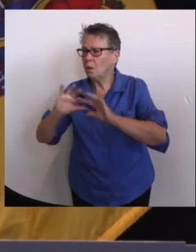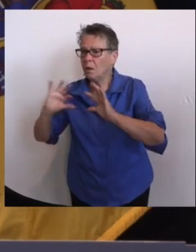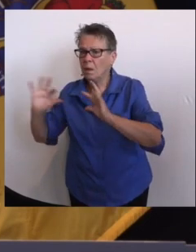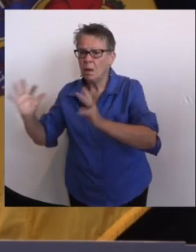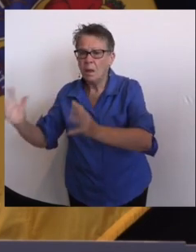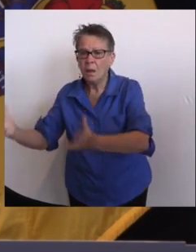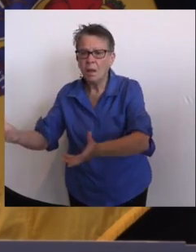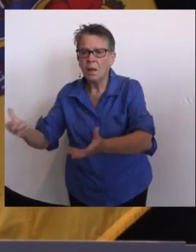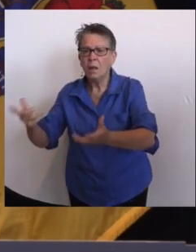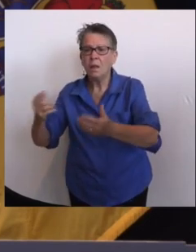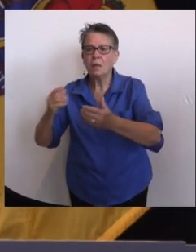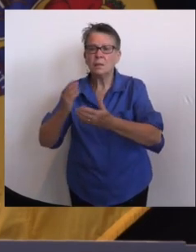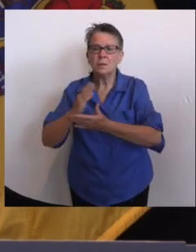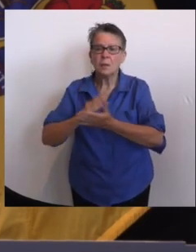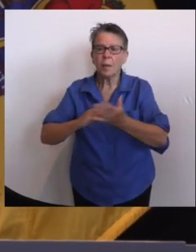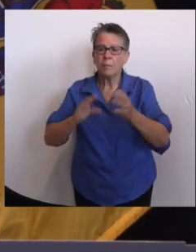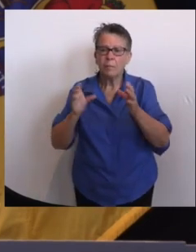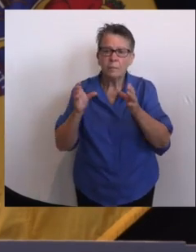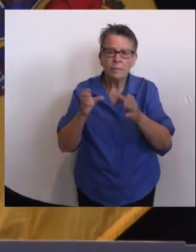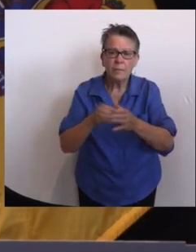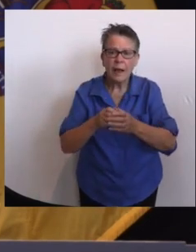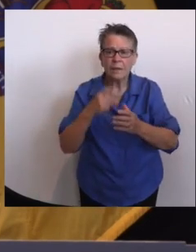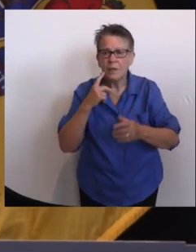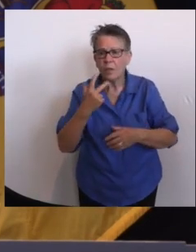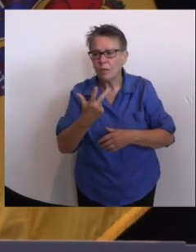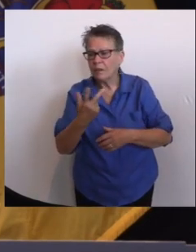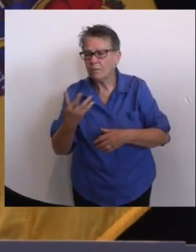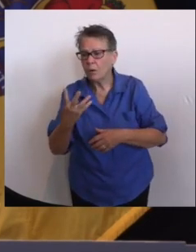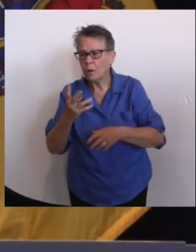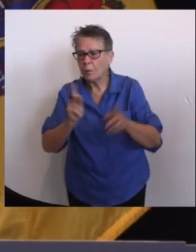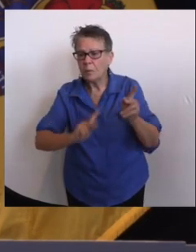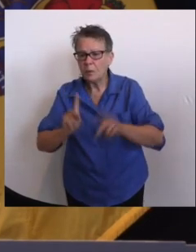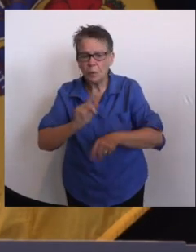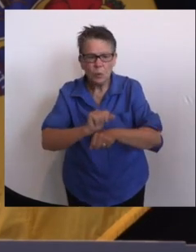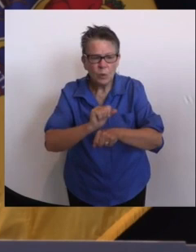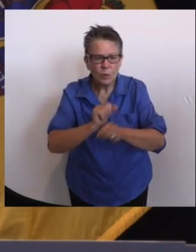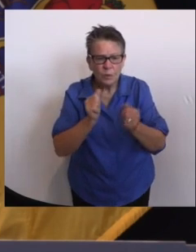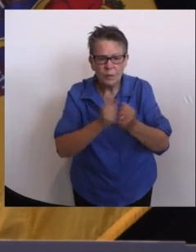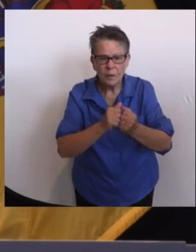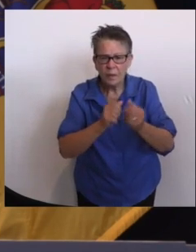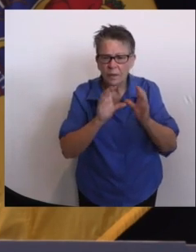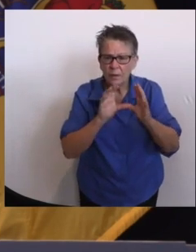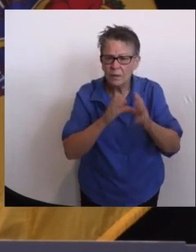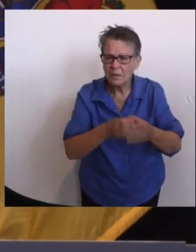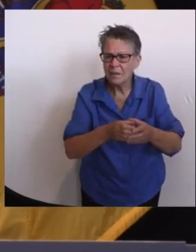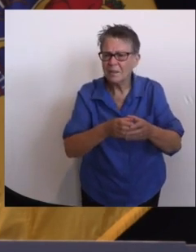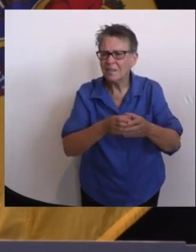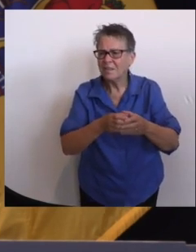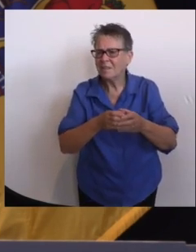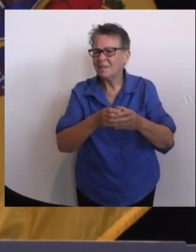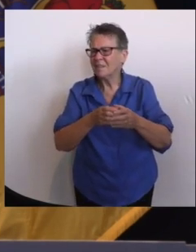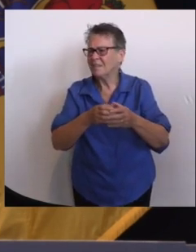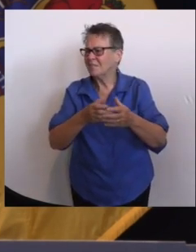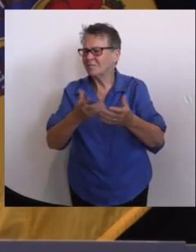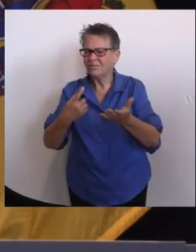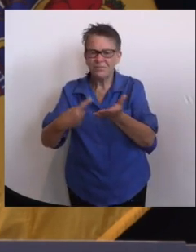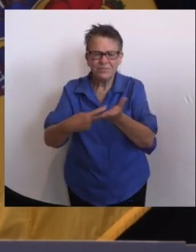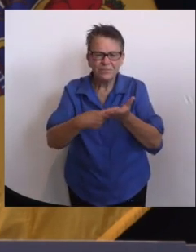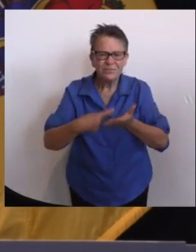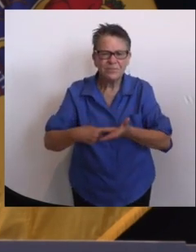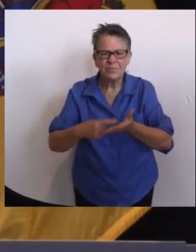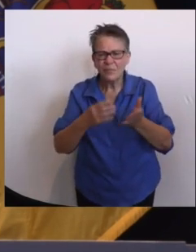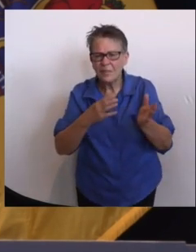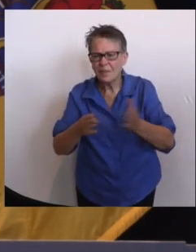private sector, when you talk about 100 person minimum, the implication is you're all in the same location.